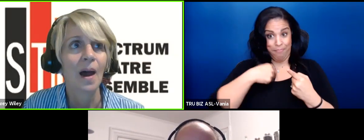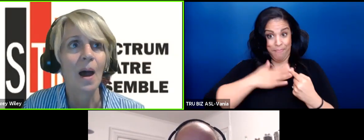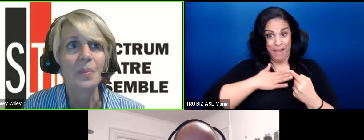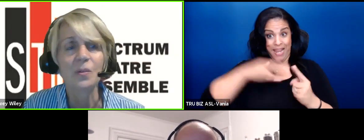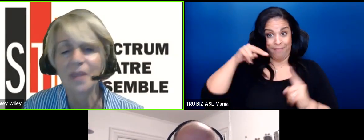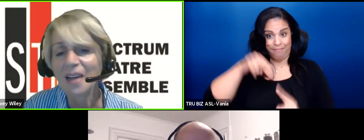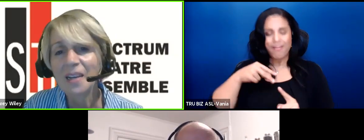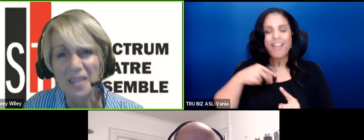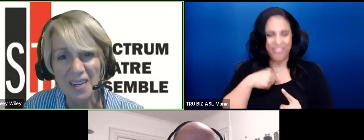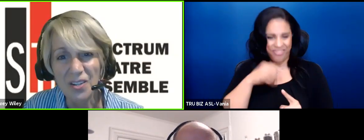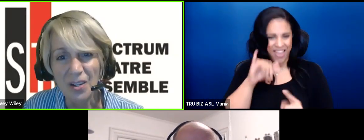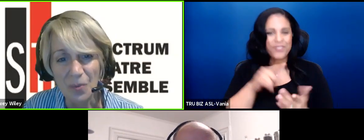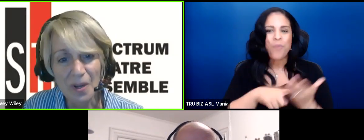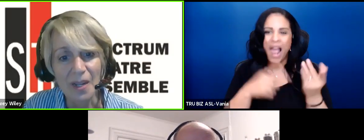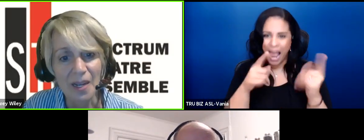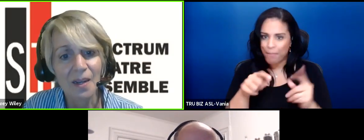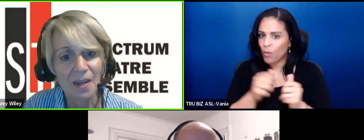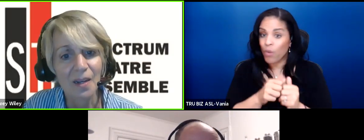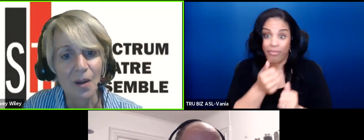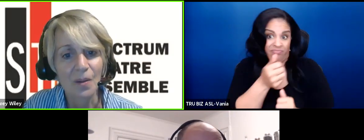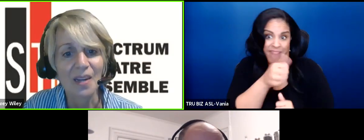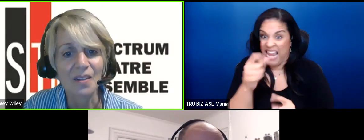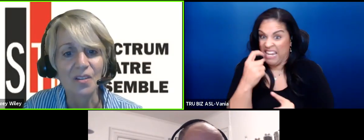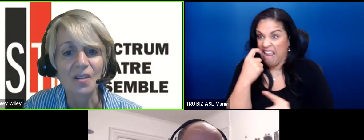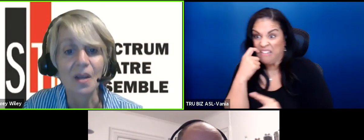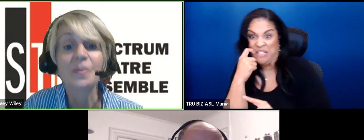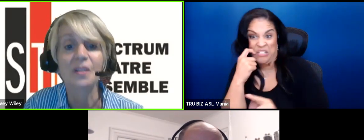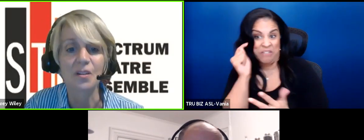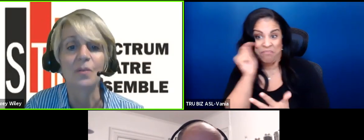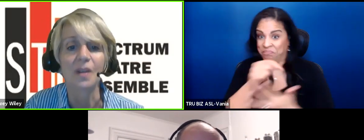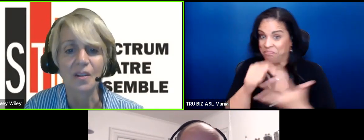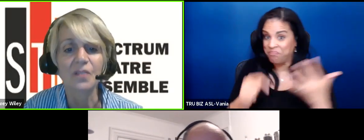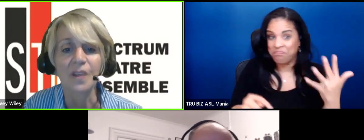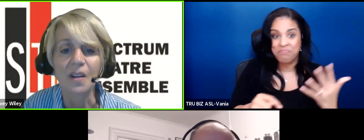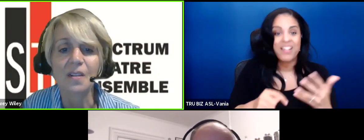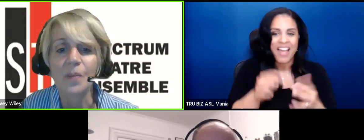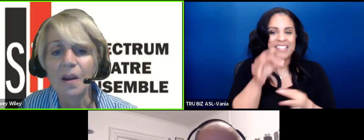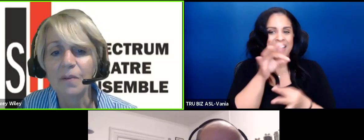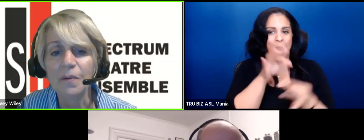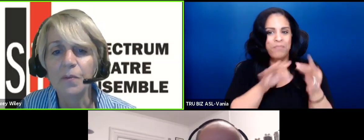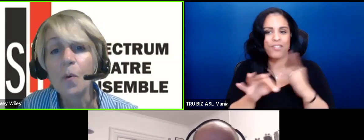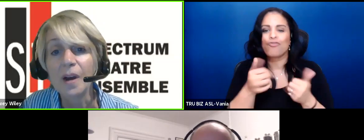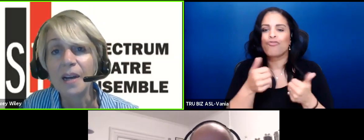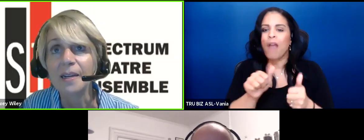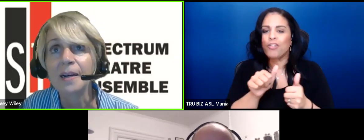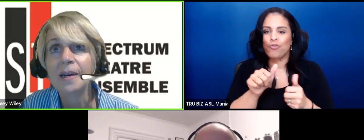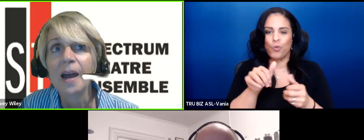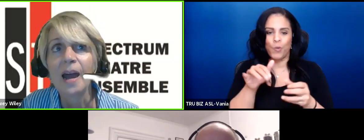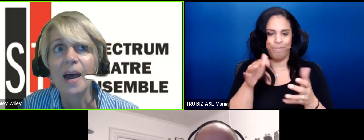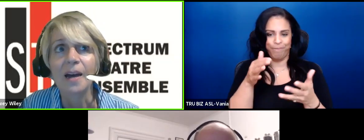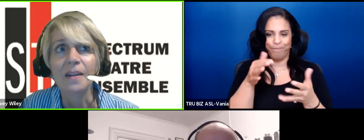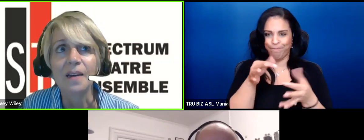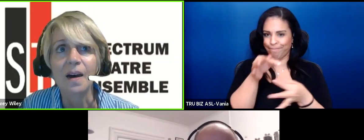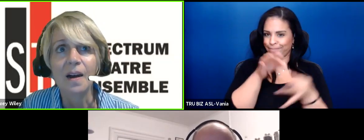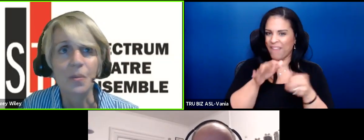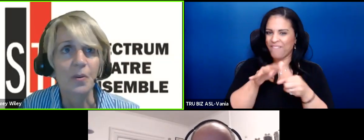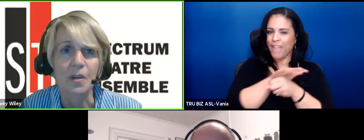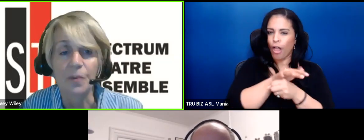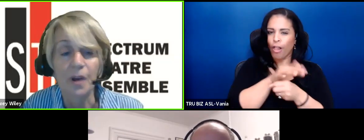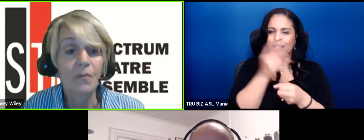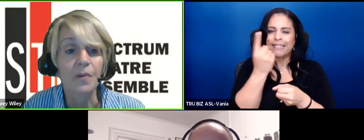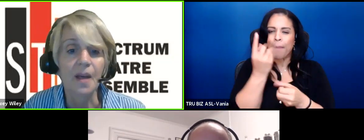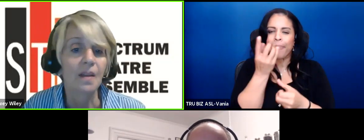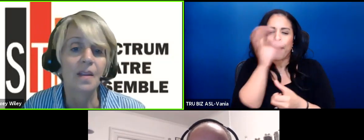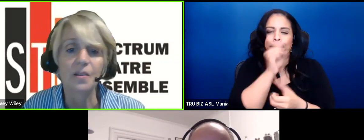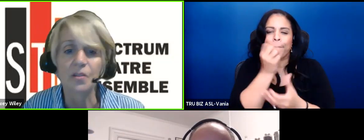happens with any addiction really you know that it's just substituting it's filling some kind of a void and uh as a